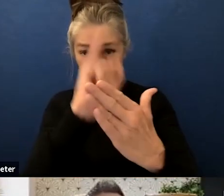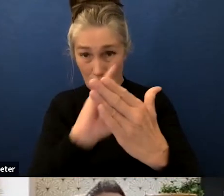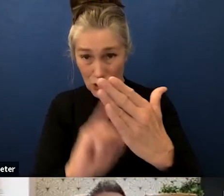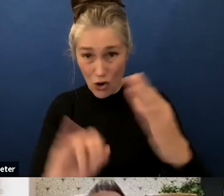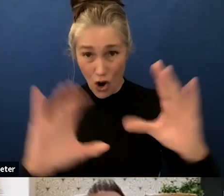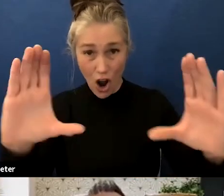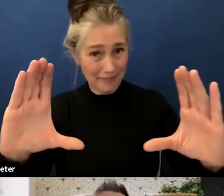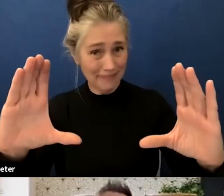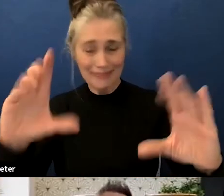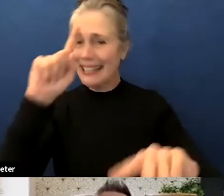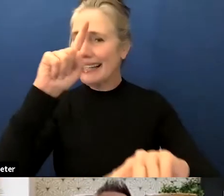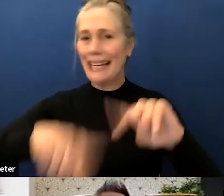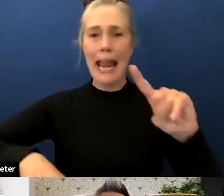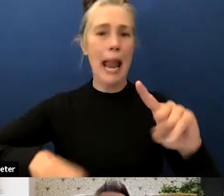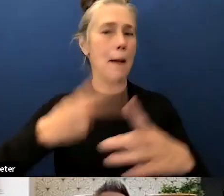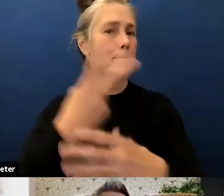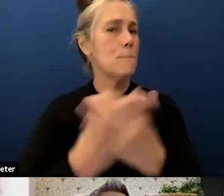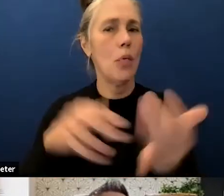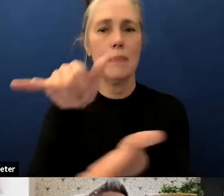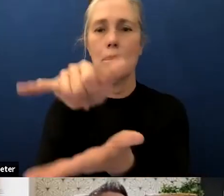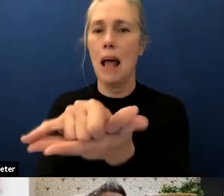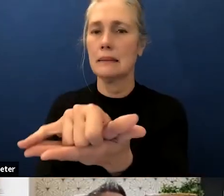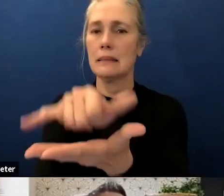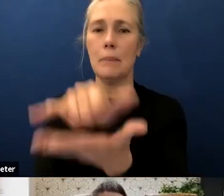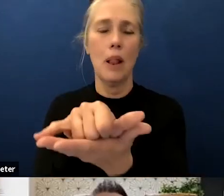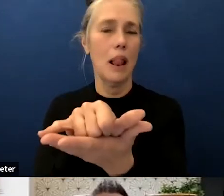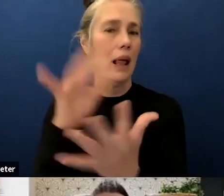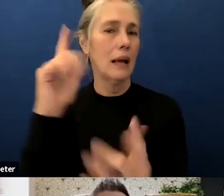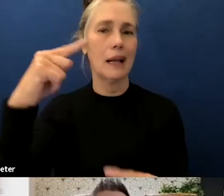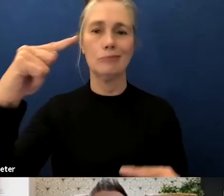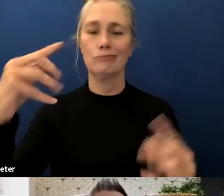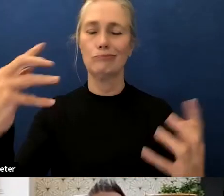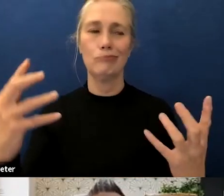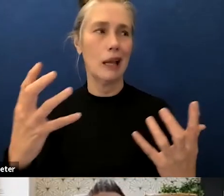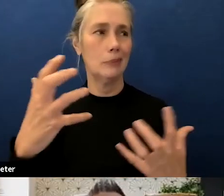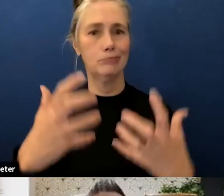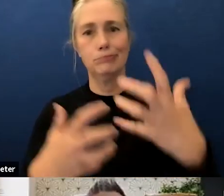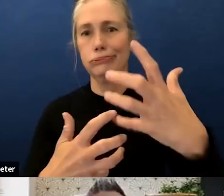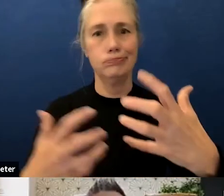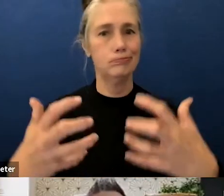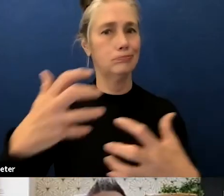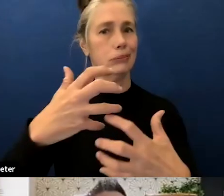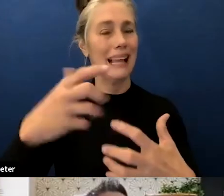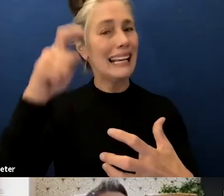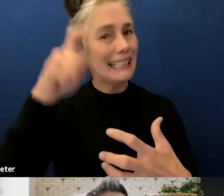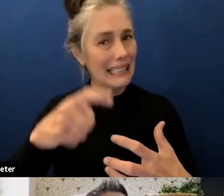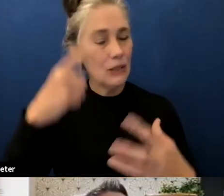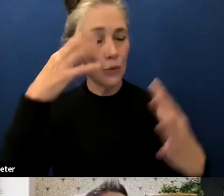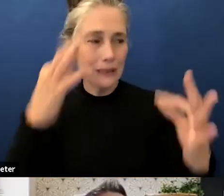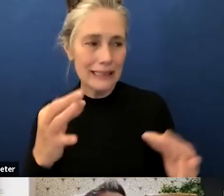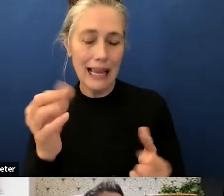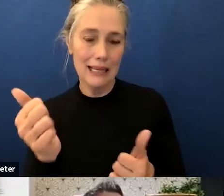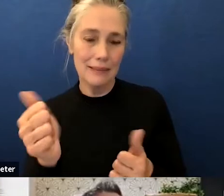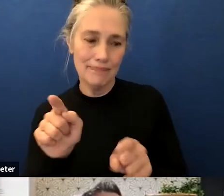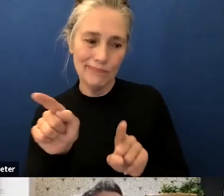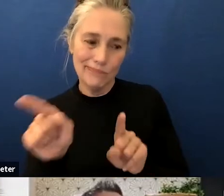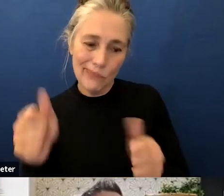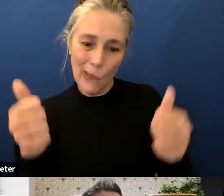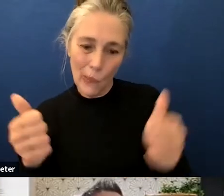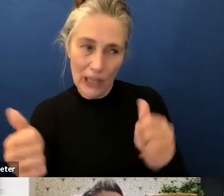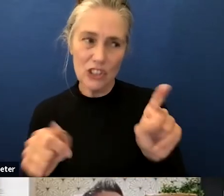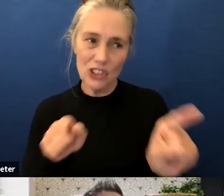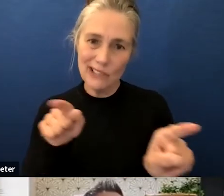can't do both um so as we move forward one of the things to really just contemplate again is of these